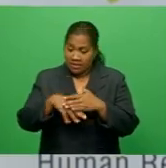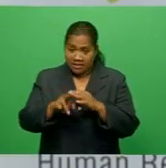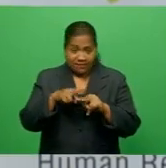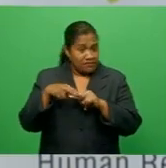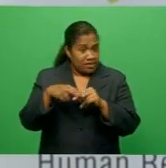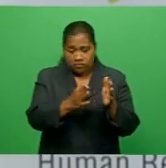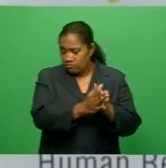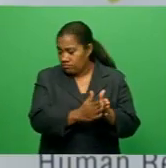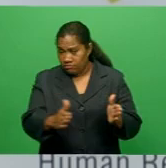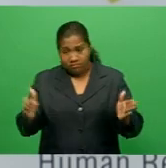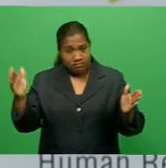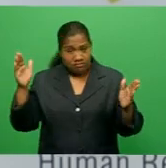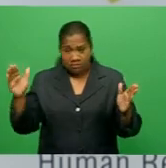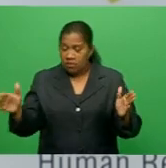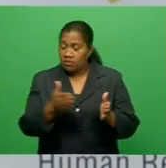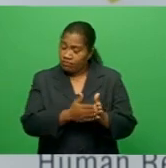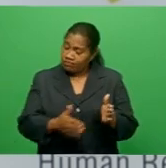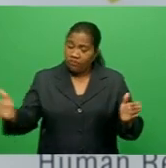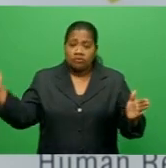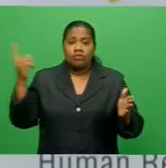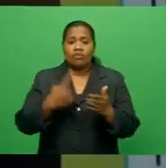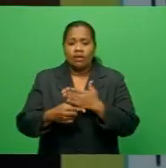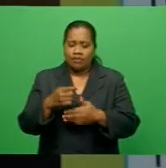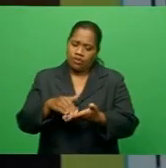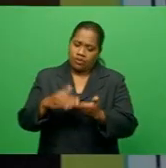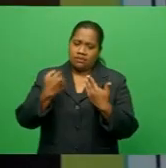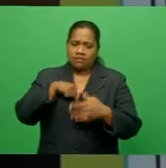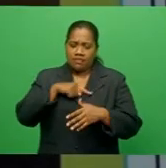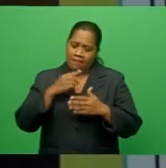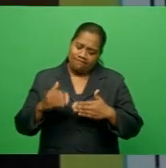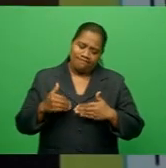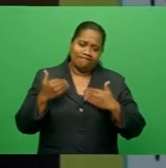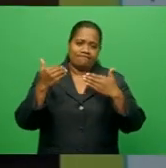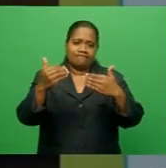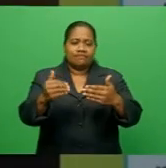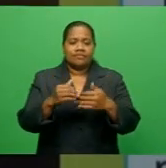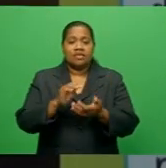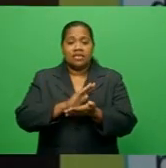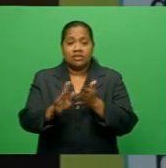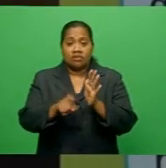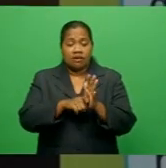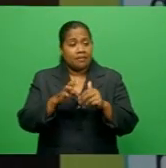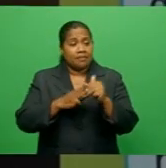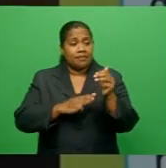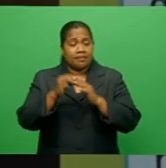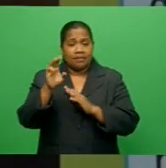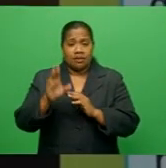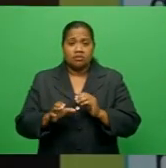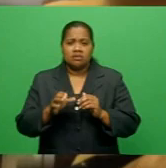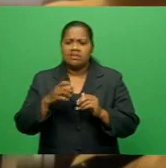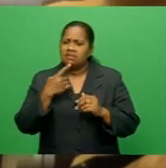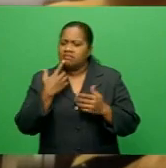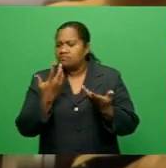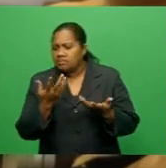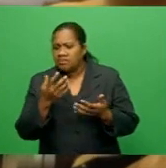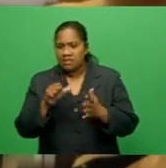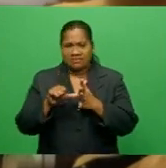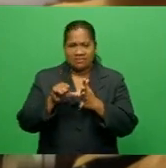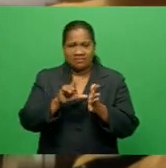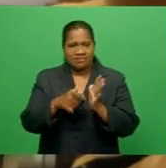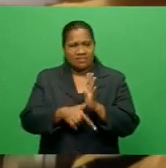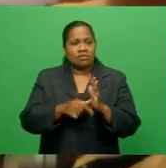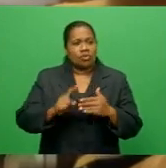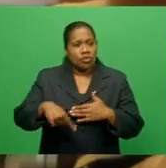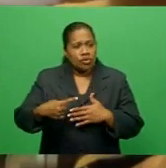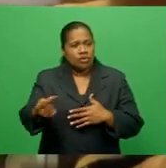and it's going to help us move forward. HR managers are stressed that during these difficult times, but continue to